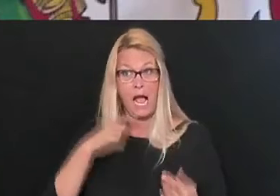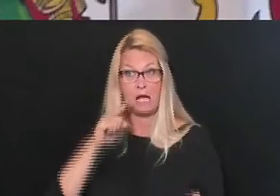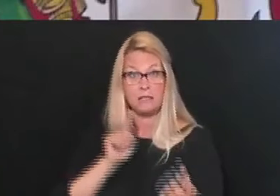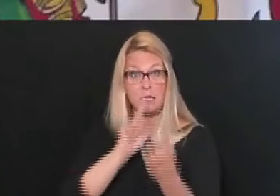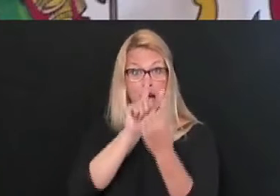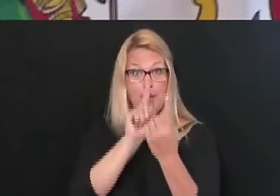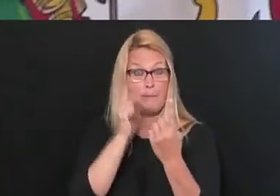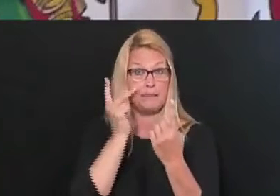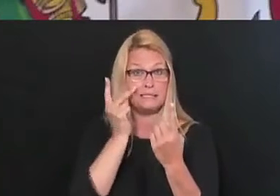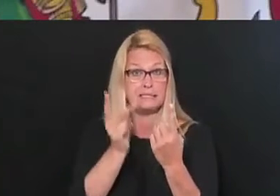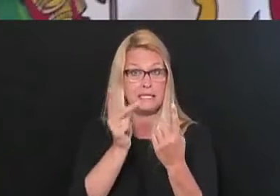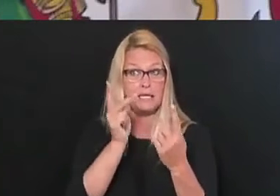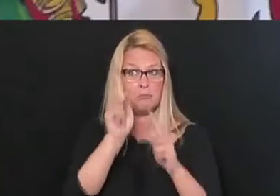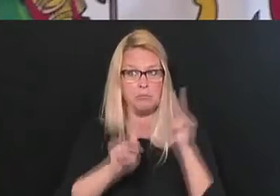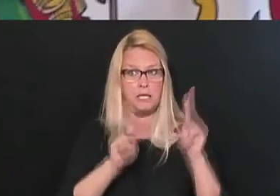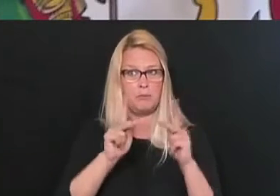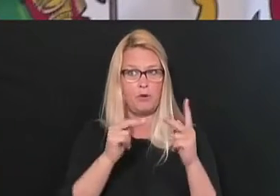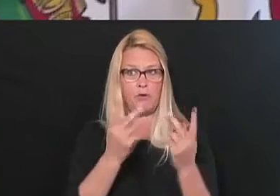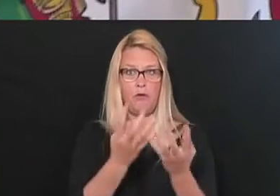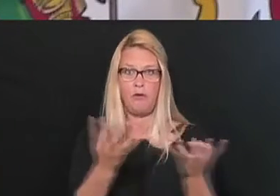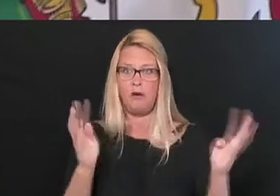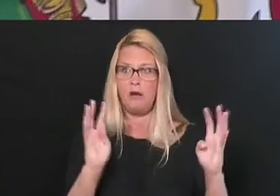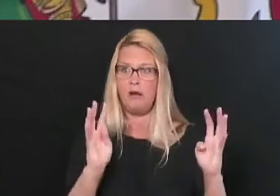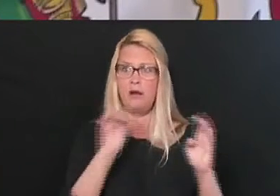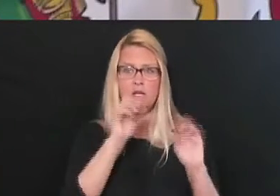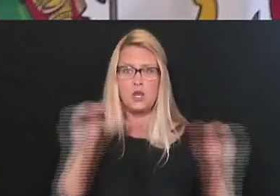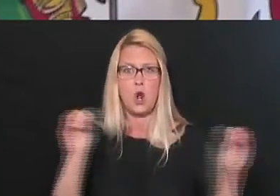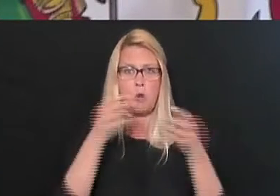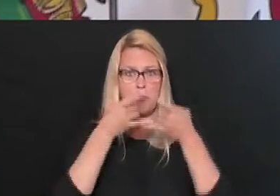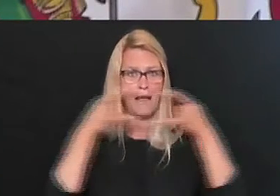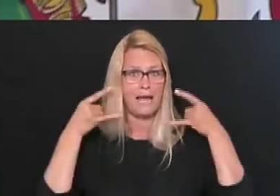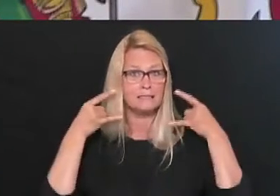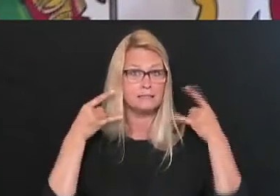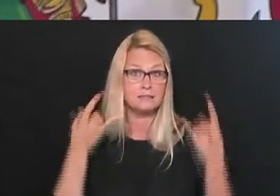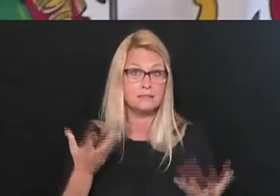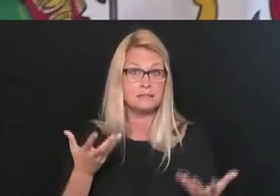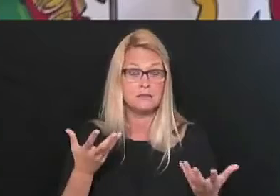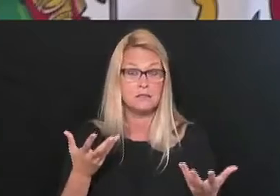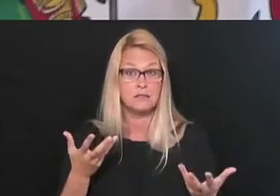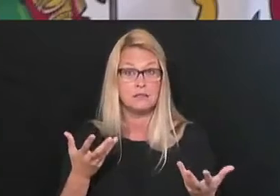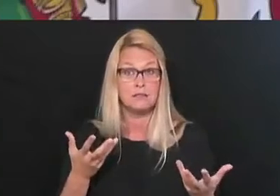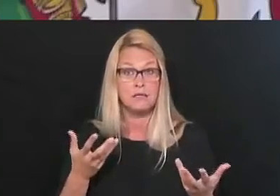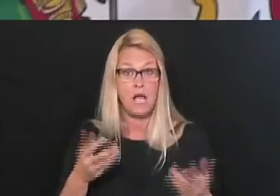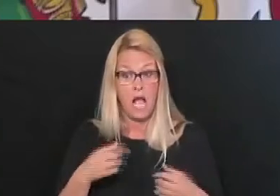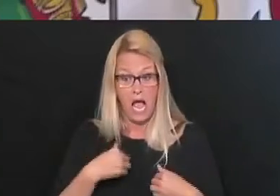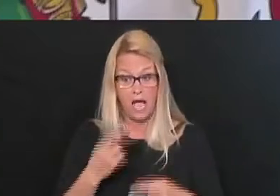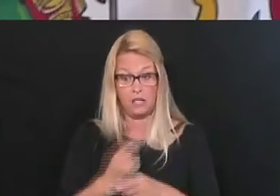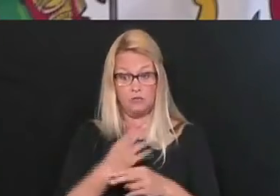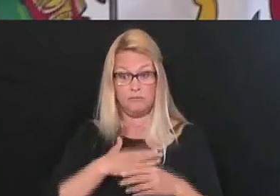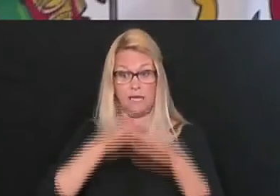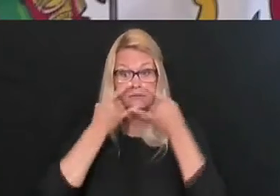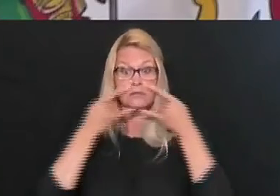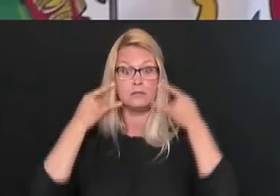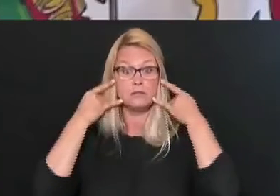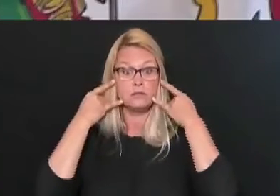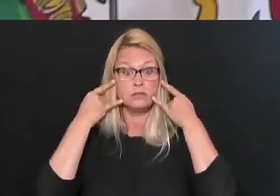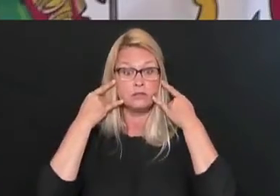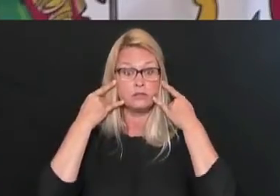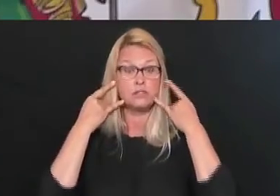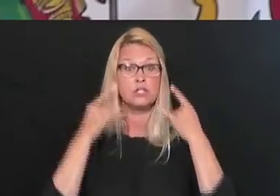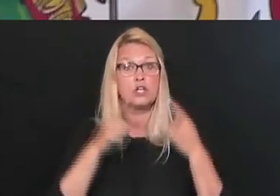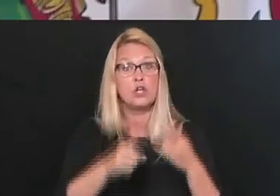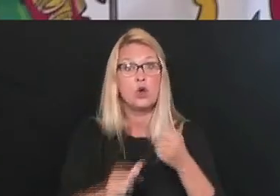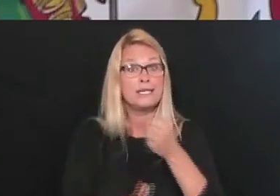situation and people, you know, you could see people weren't wearing a mask. I would, I would have my mask on and say, you're